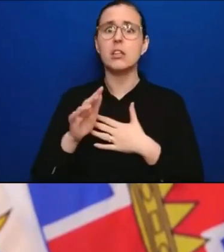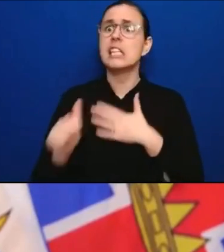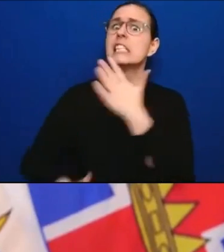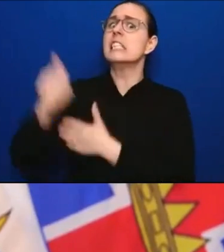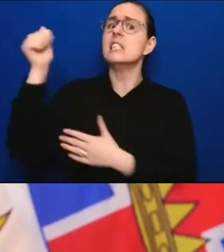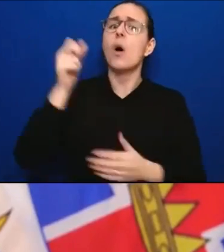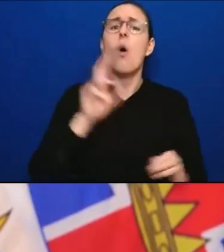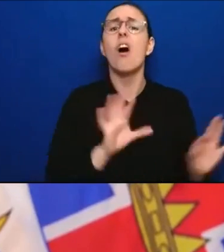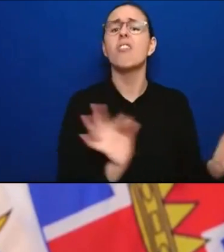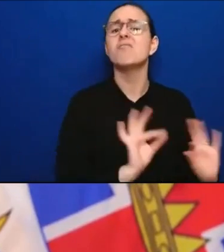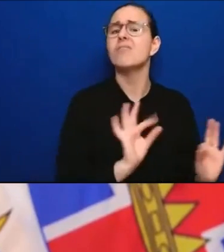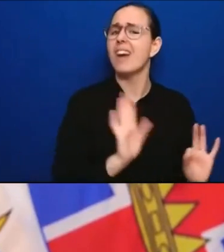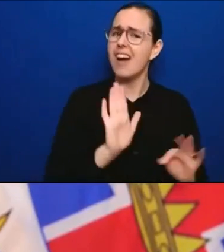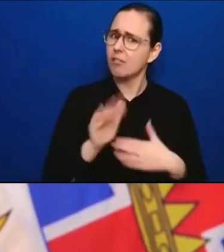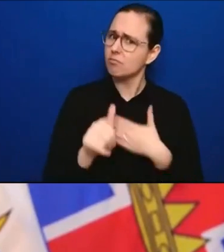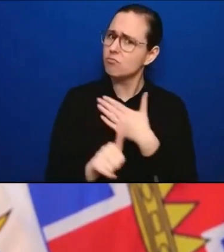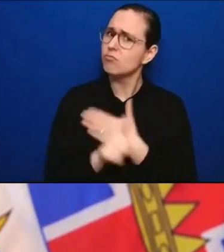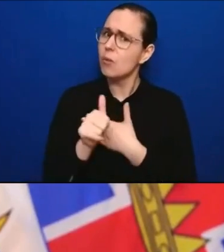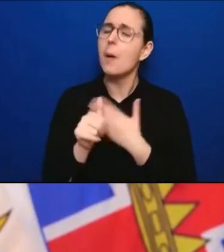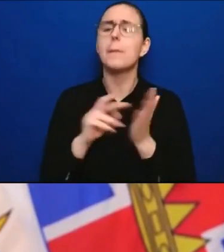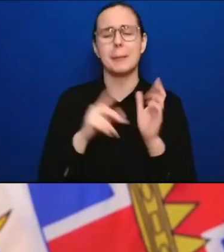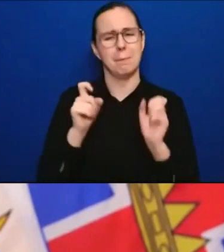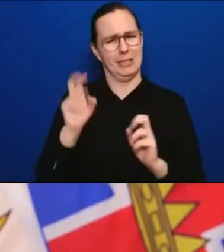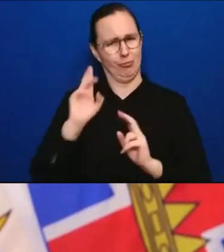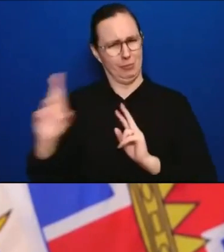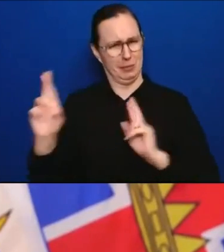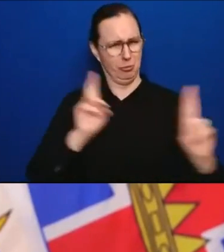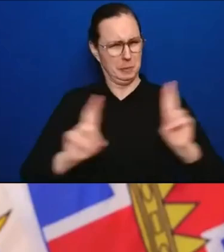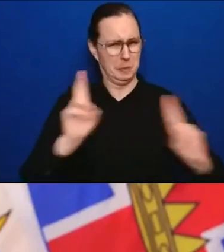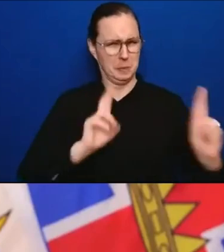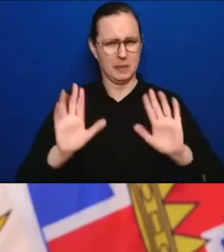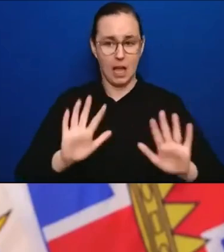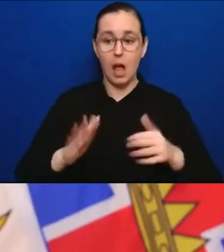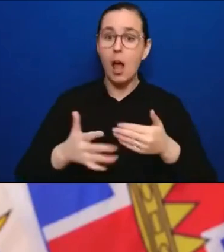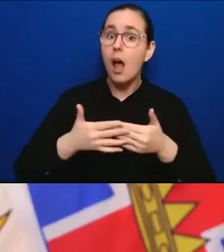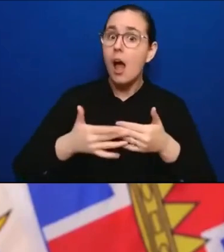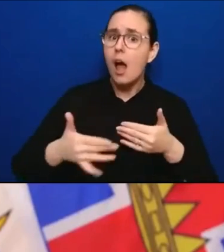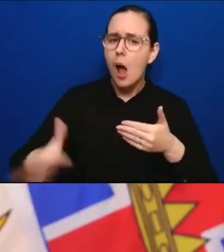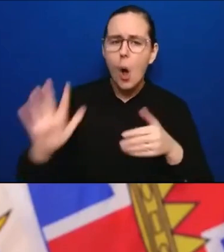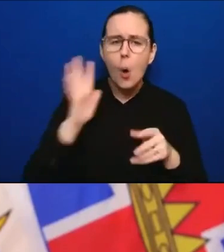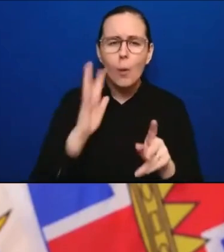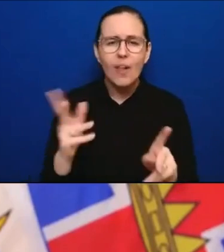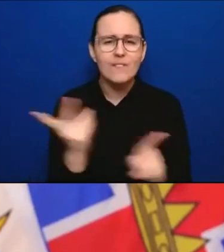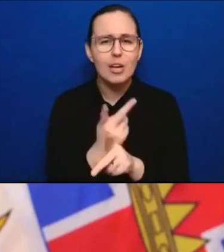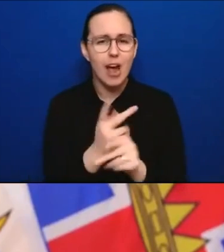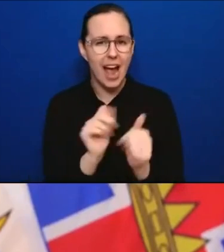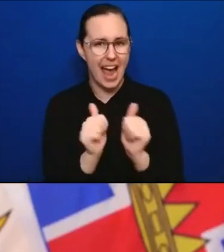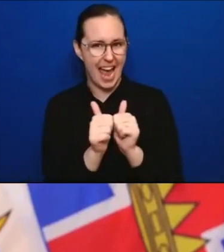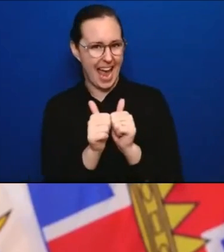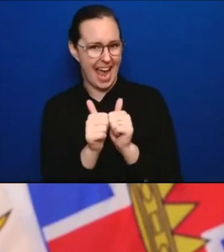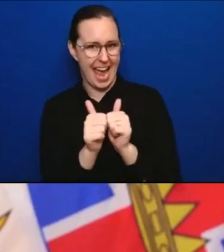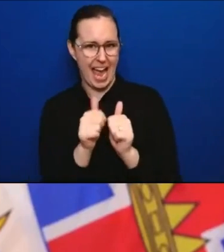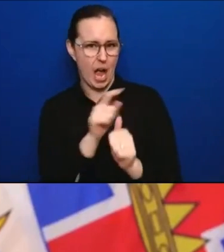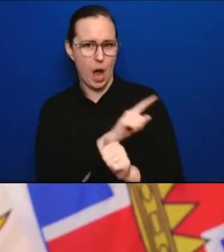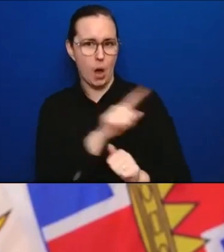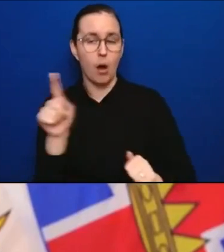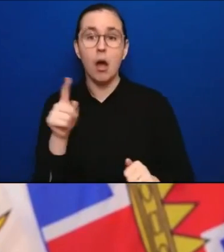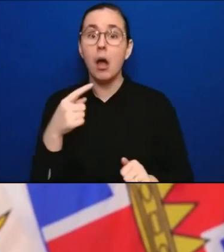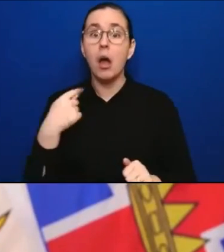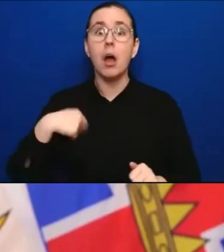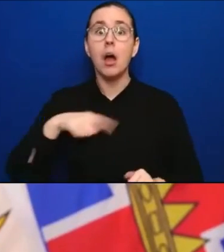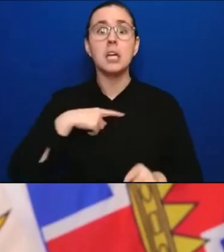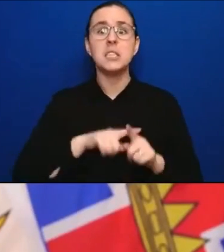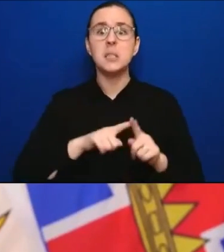not have to put on broad restrictions on everybody so that we can be inclusive of people who have immune compromising